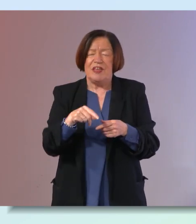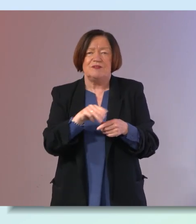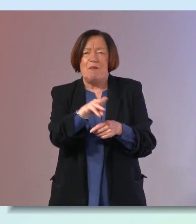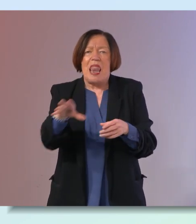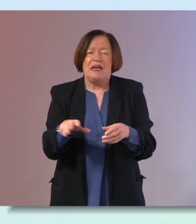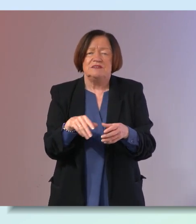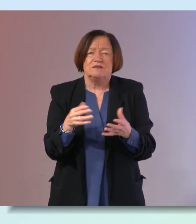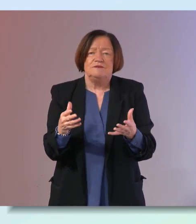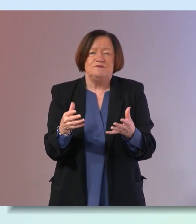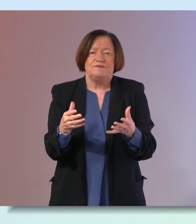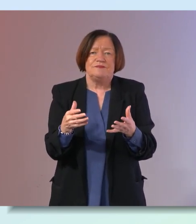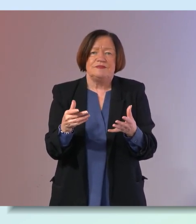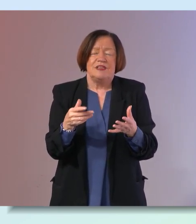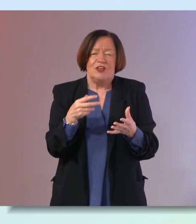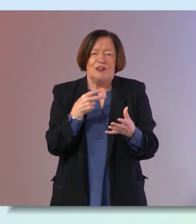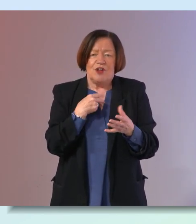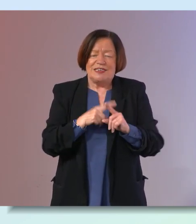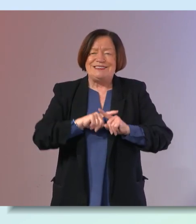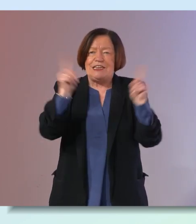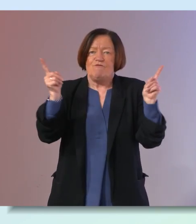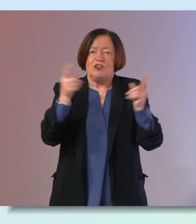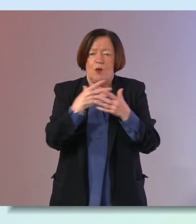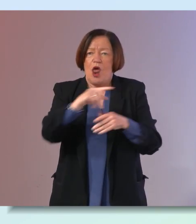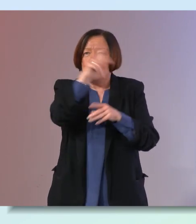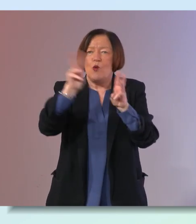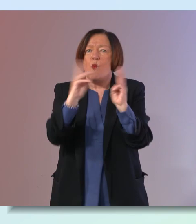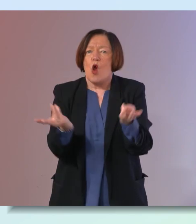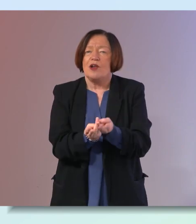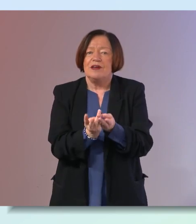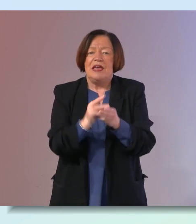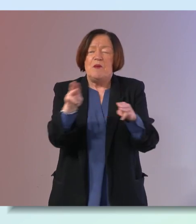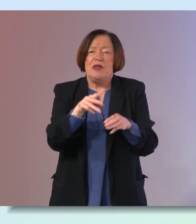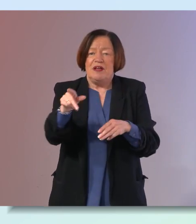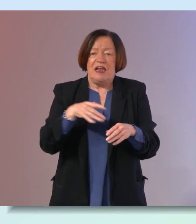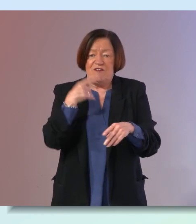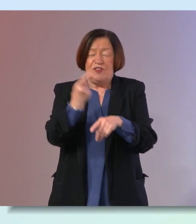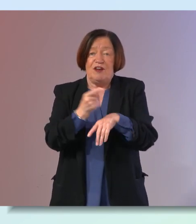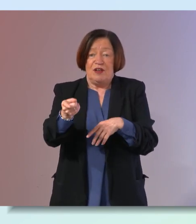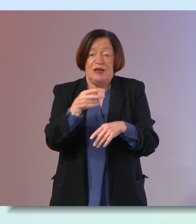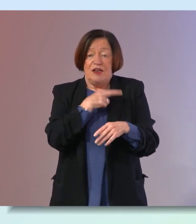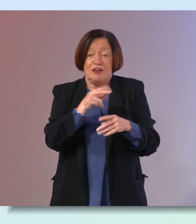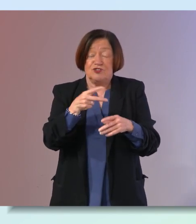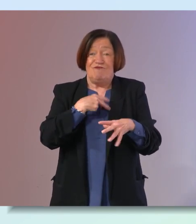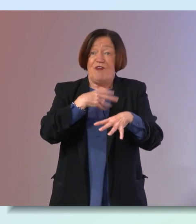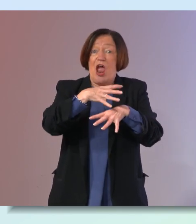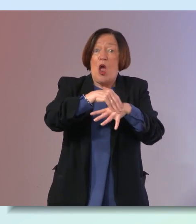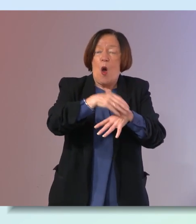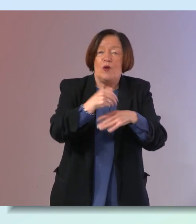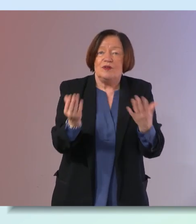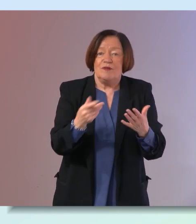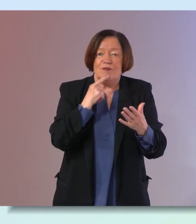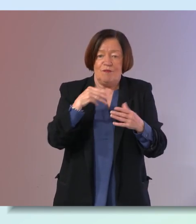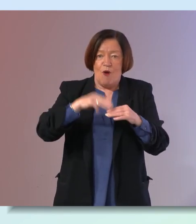are almost very very different to a lot of the world in the sense that people live to not just be octogenarians but a lot